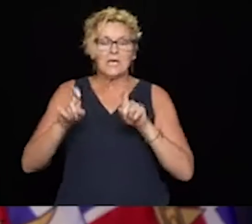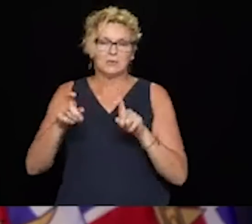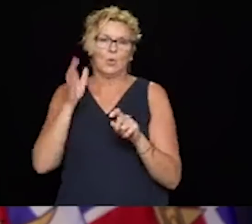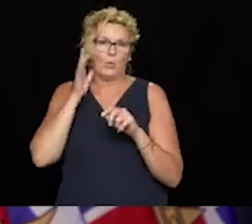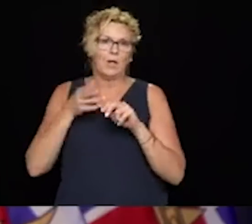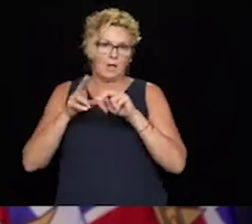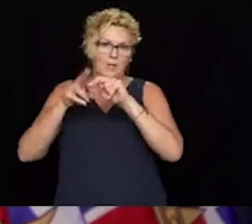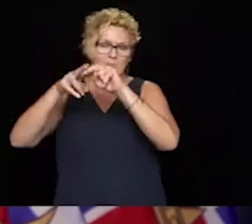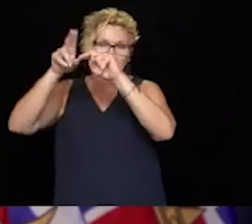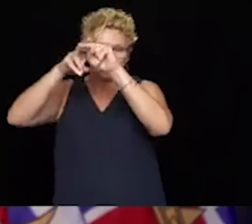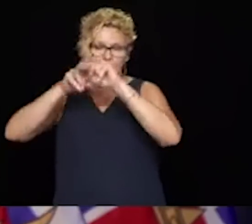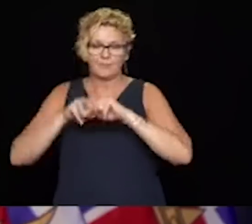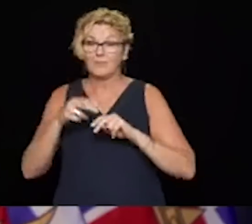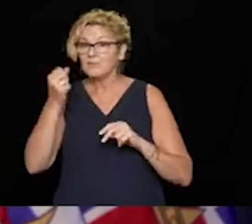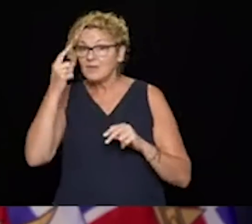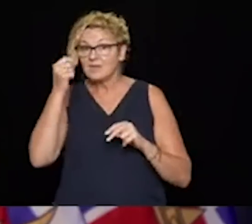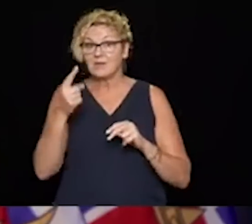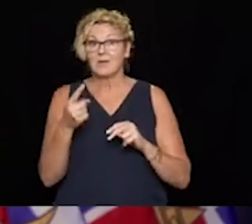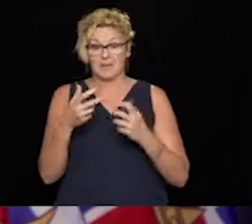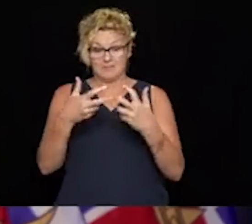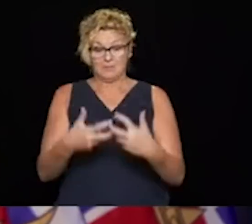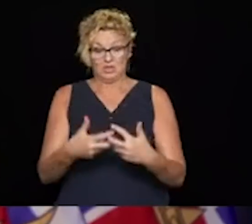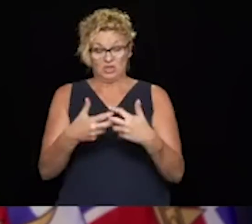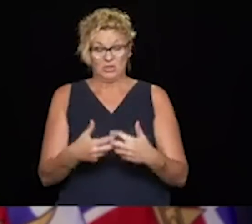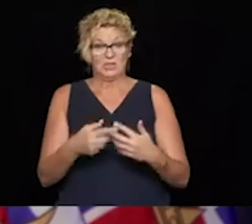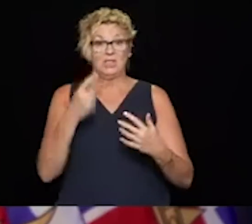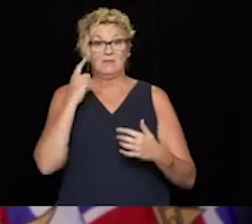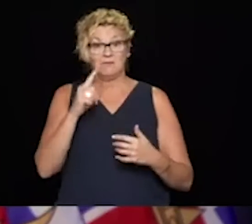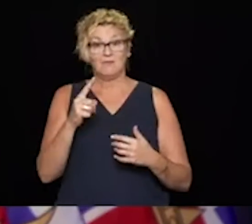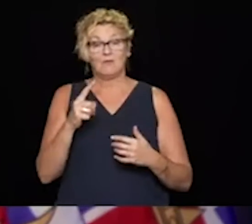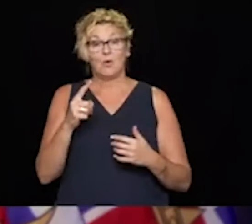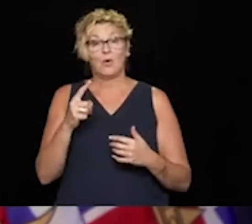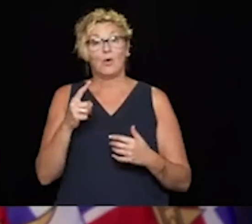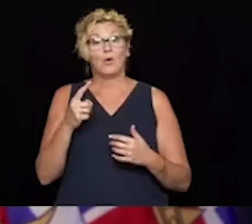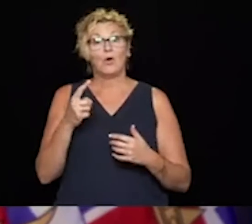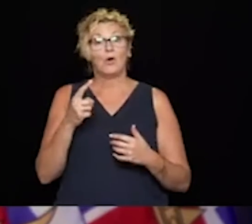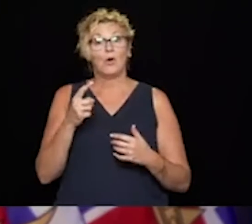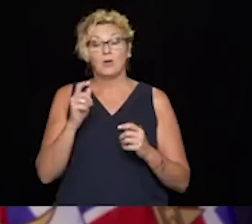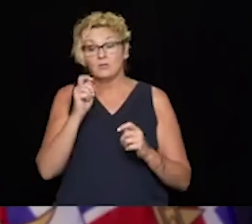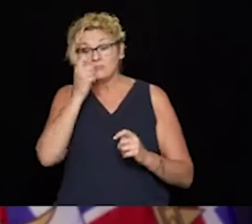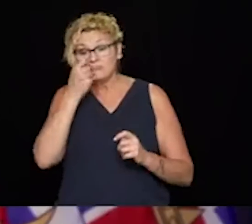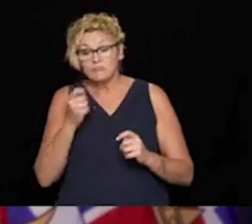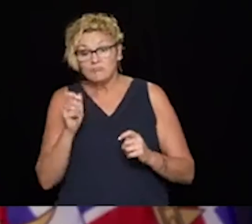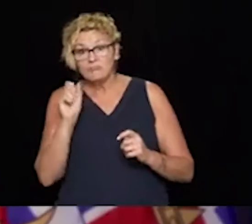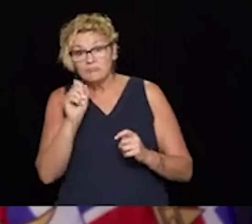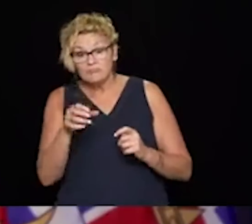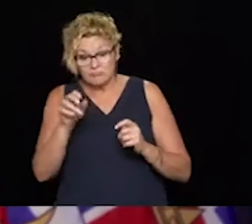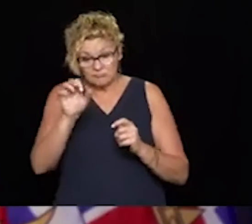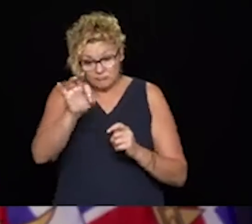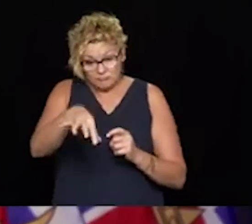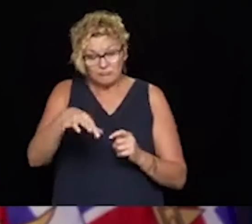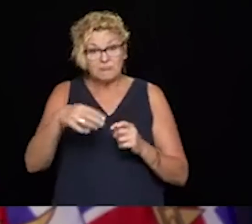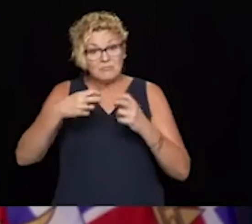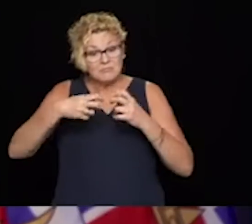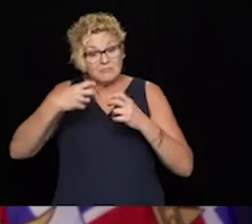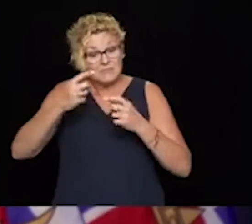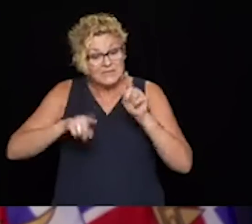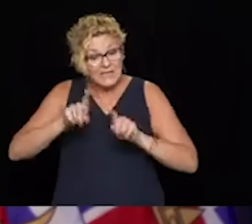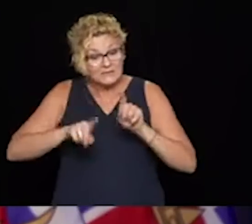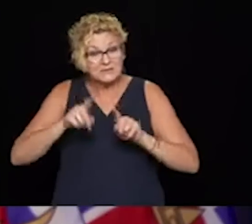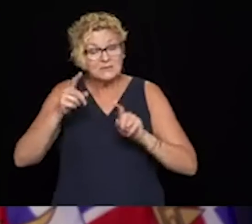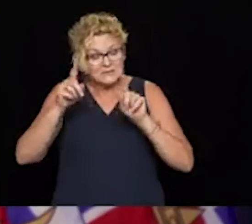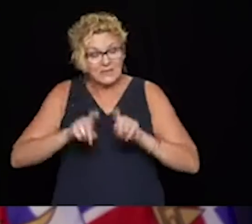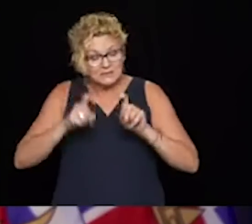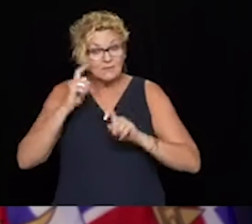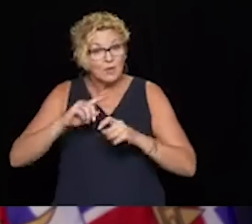same machines that do both influenza testing, other respiratory viruses as well as COVID. Do you have a